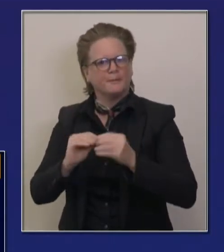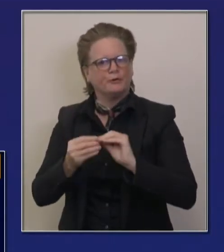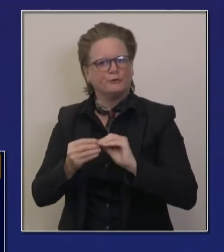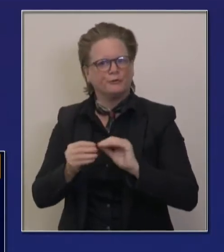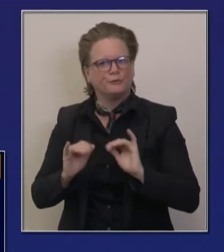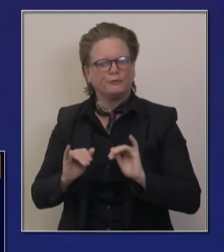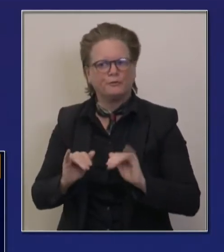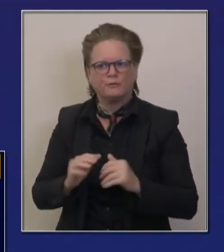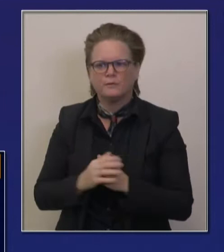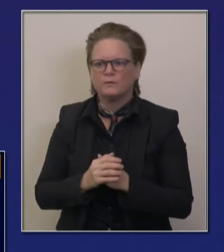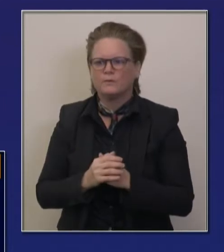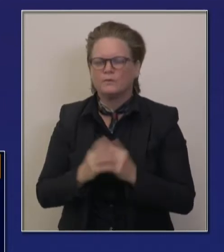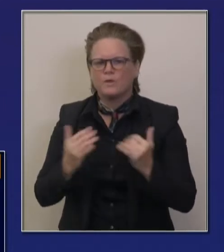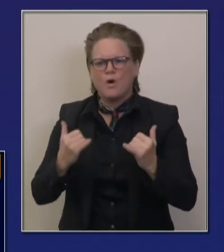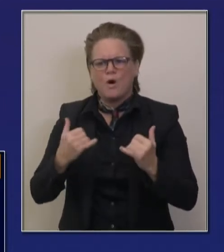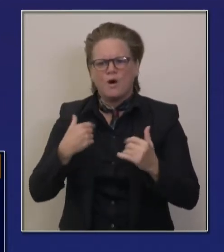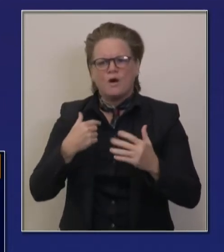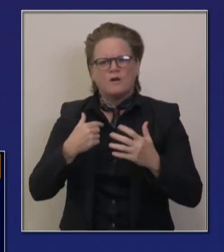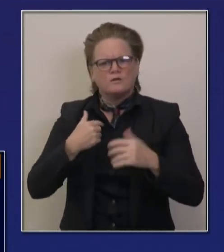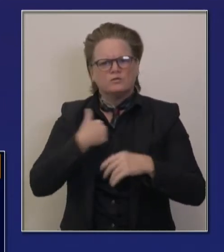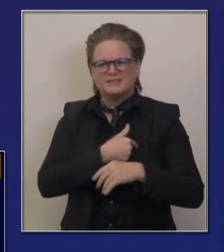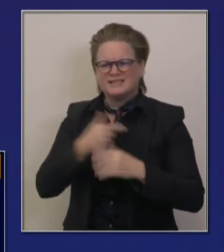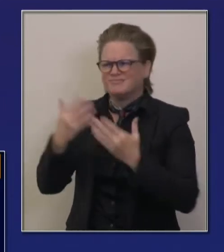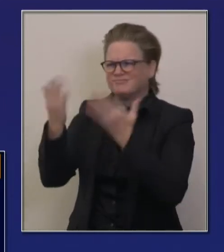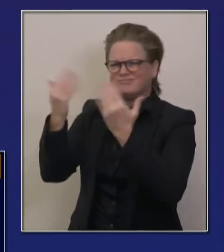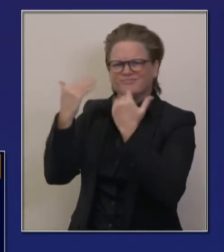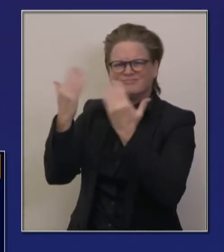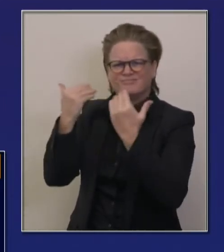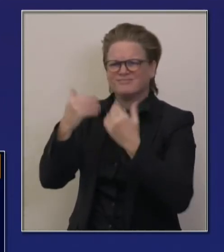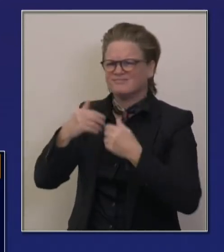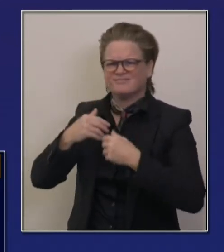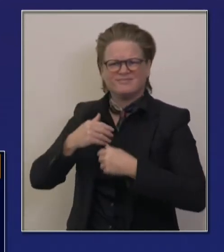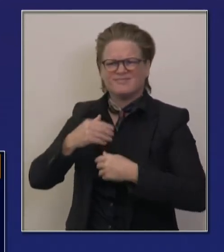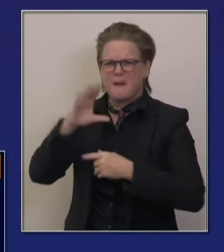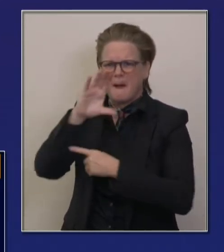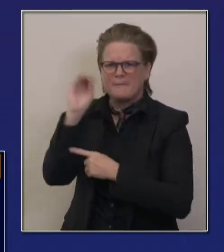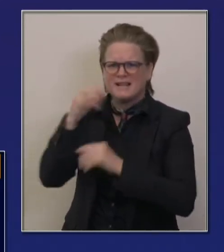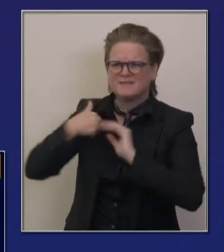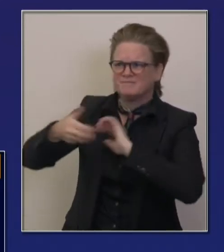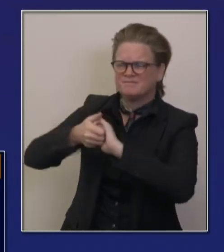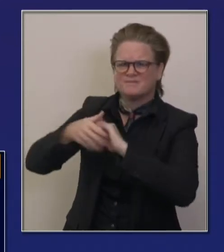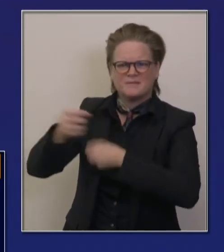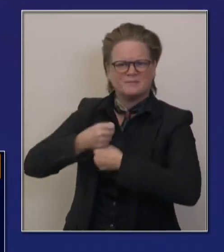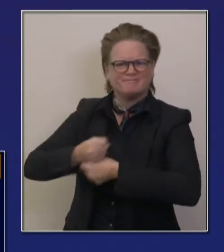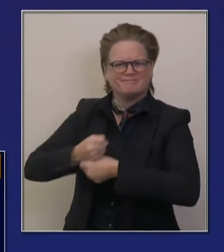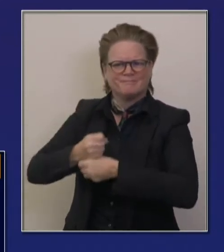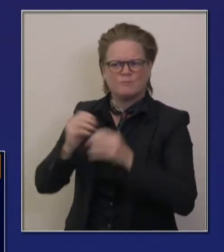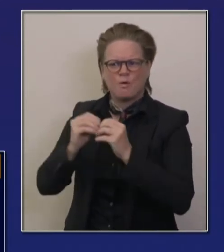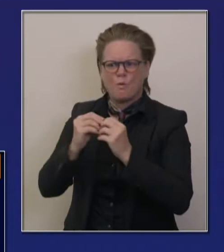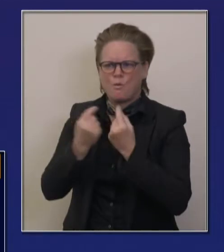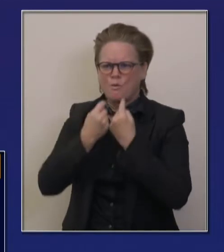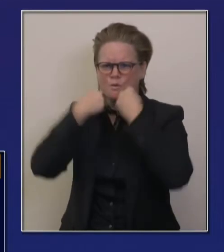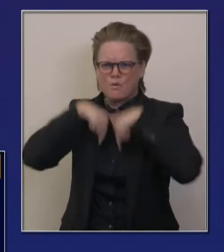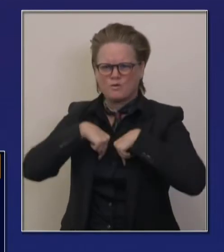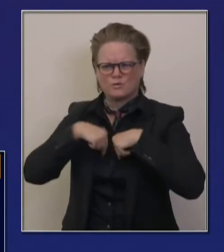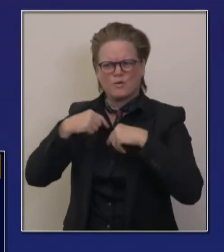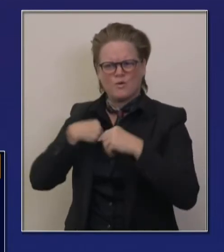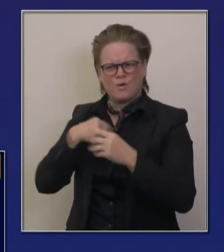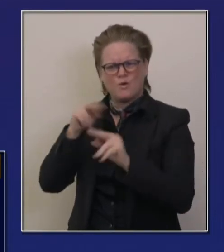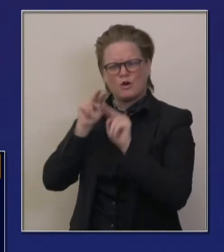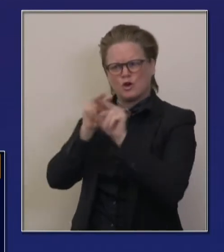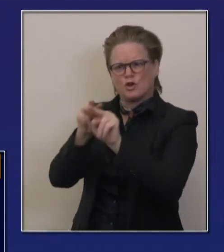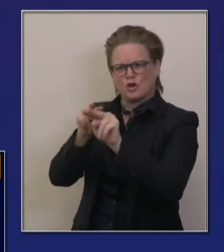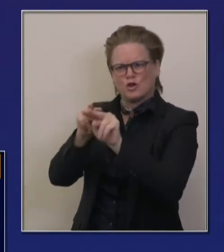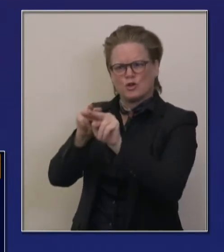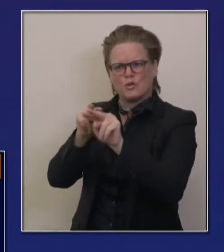15% of ICU capacity? Why the focus on ICUs disproportionately? I hope this chart disabuses you